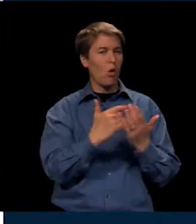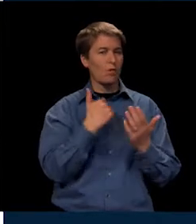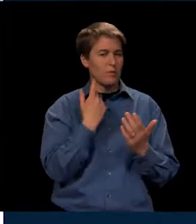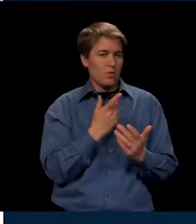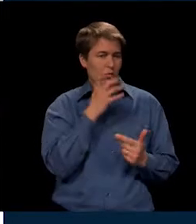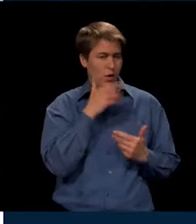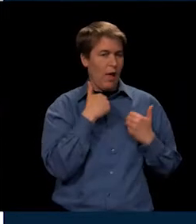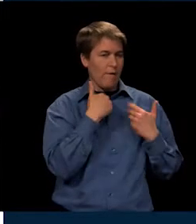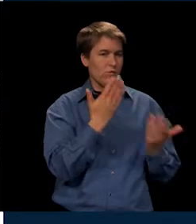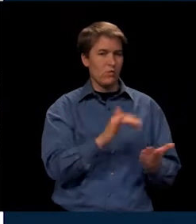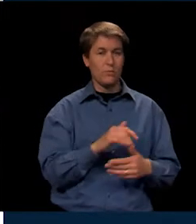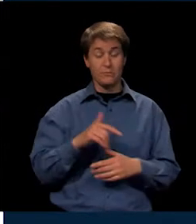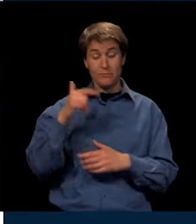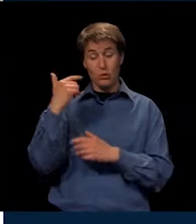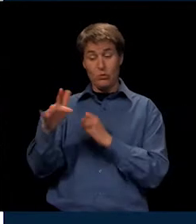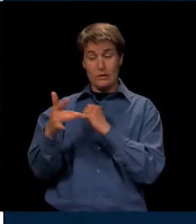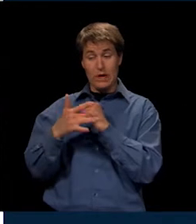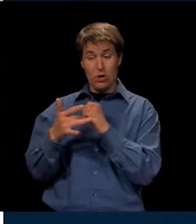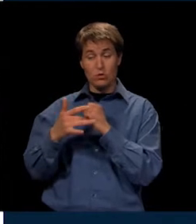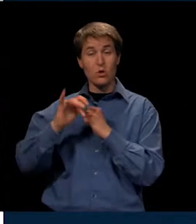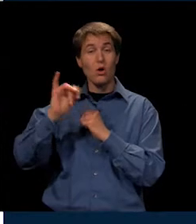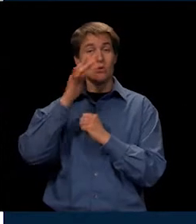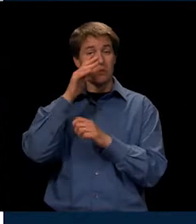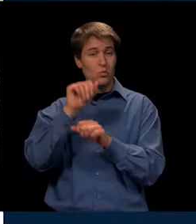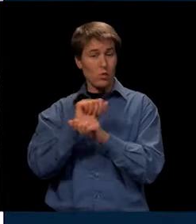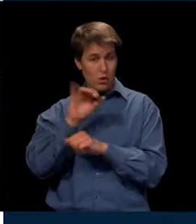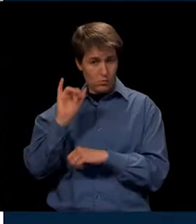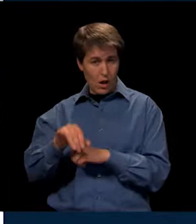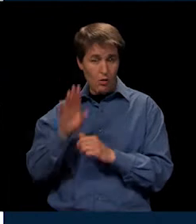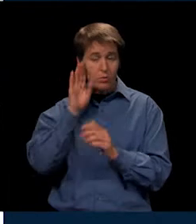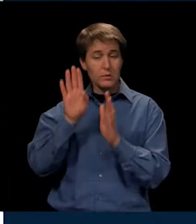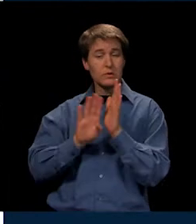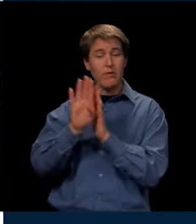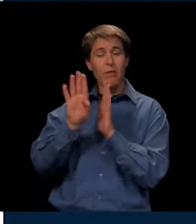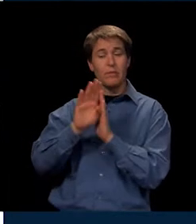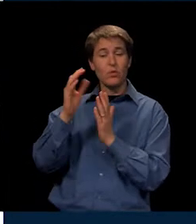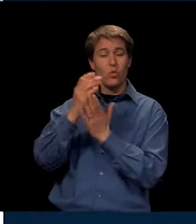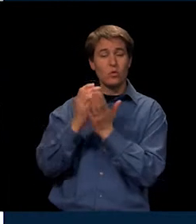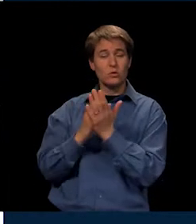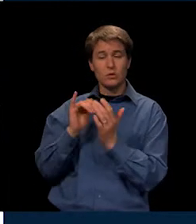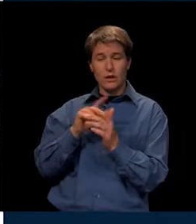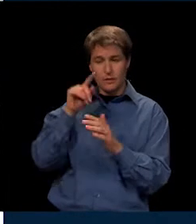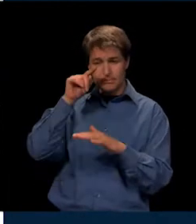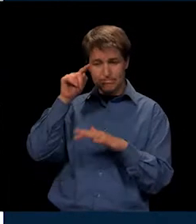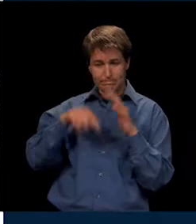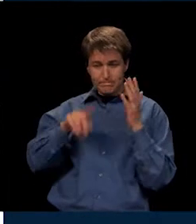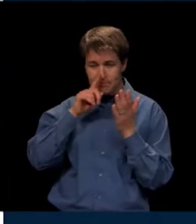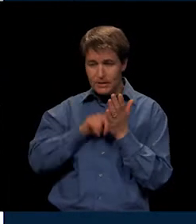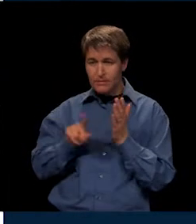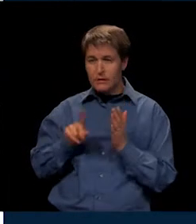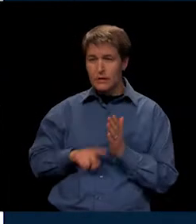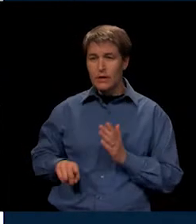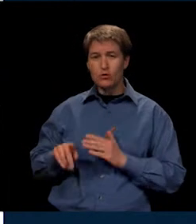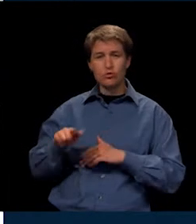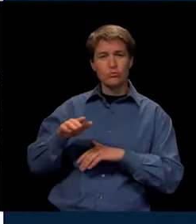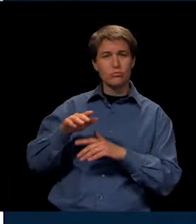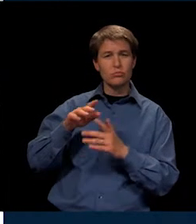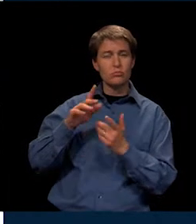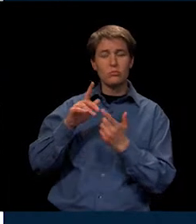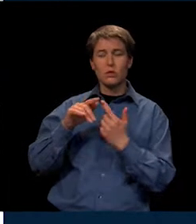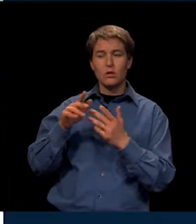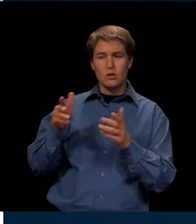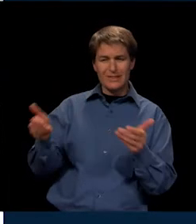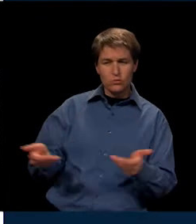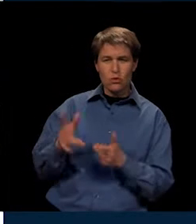here. In green technology, we'll also be working on that. We'll be developing courses like the investigations in green technology, energy and power,